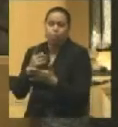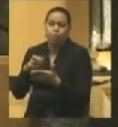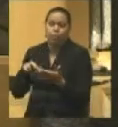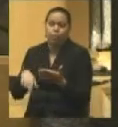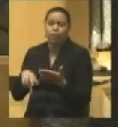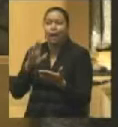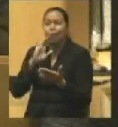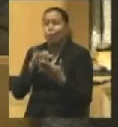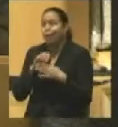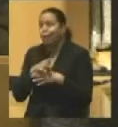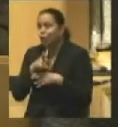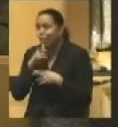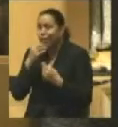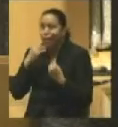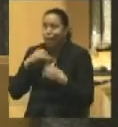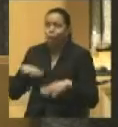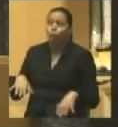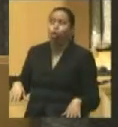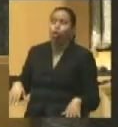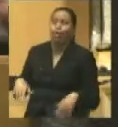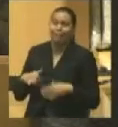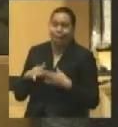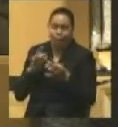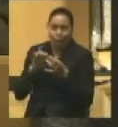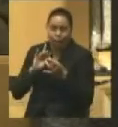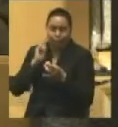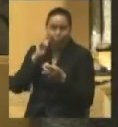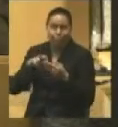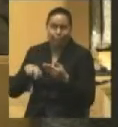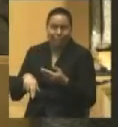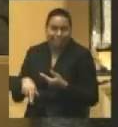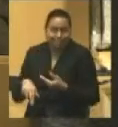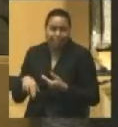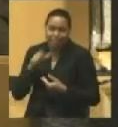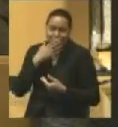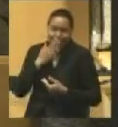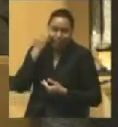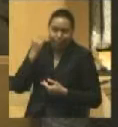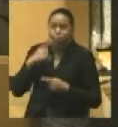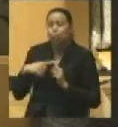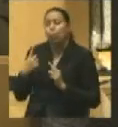results after lunch are not great. So, one result from Lincoln's home state, Illinois.